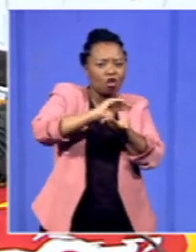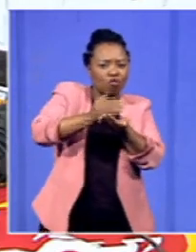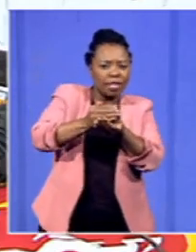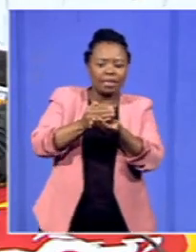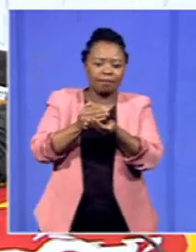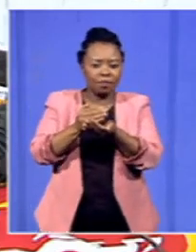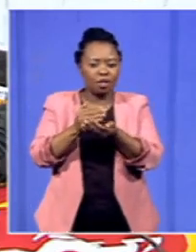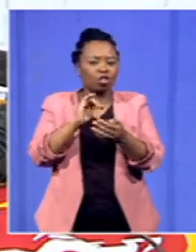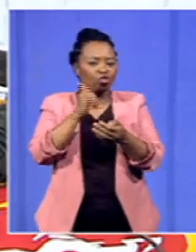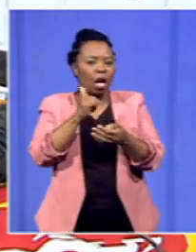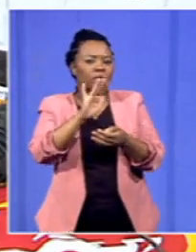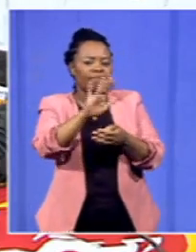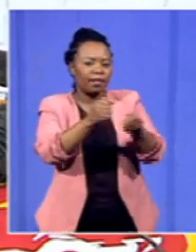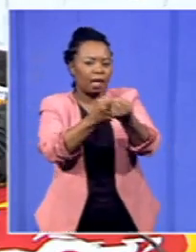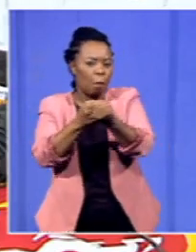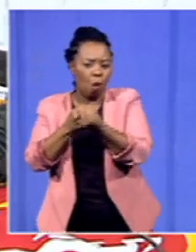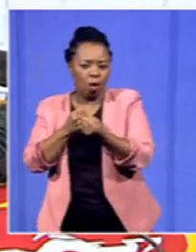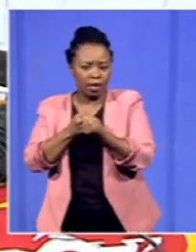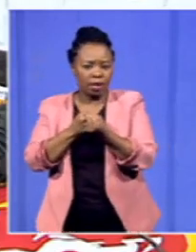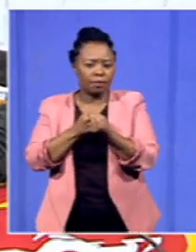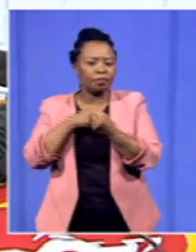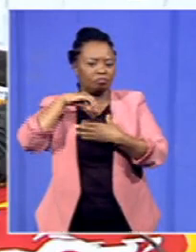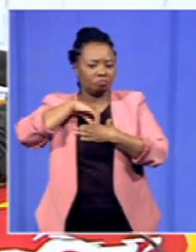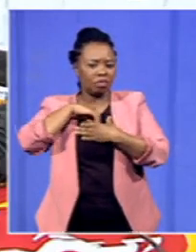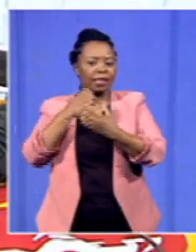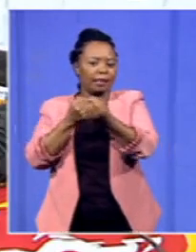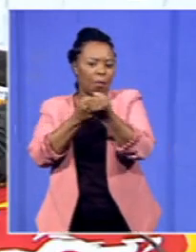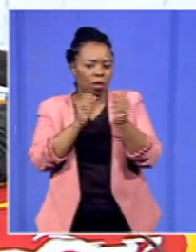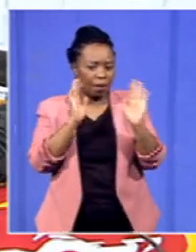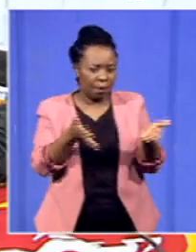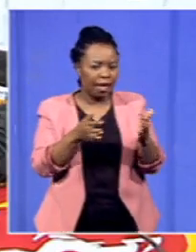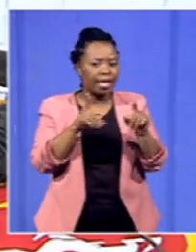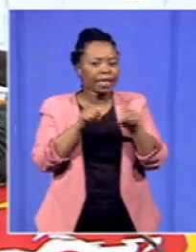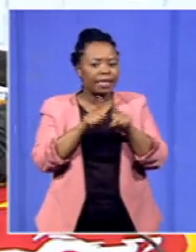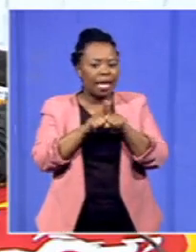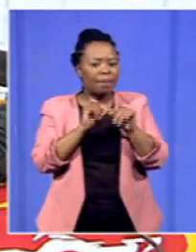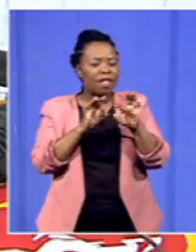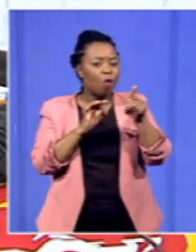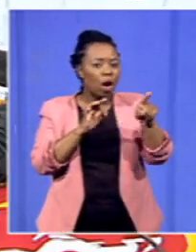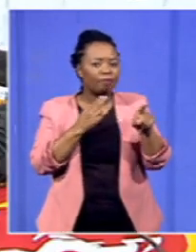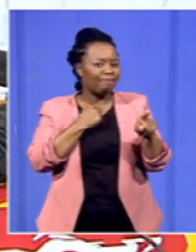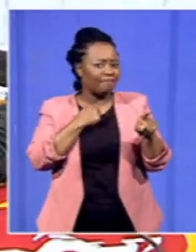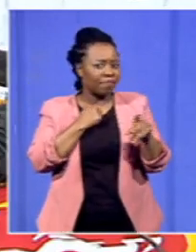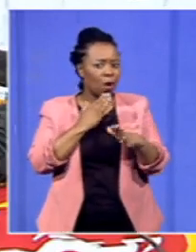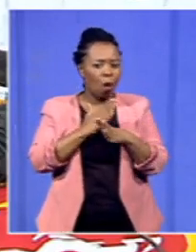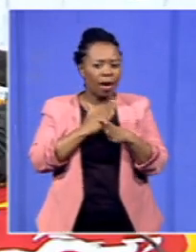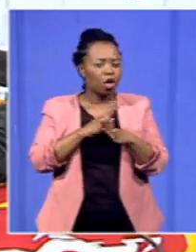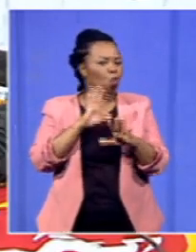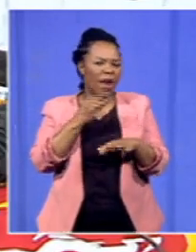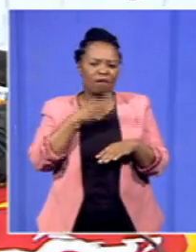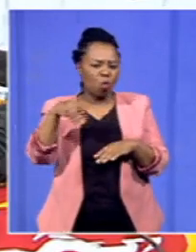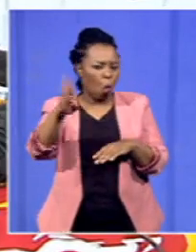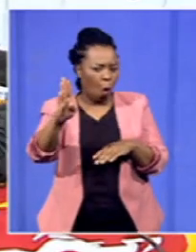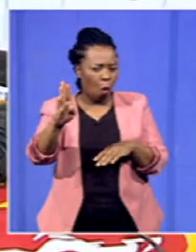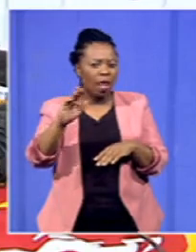moral support to them and at some point we were calling to say if ever you are failing to go to work you do not have to go and we're